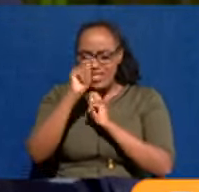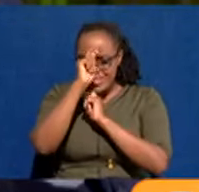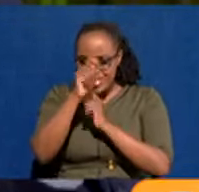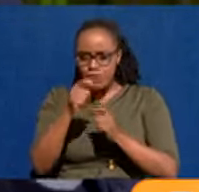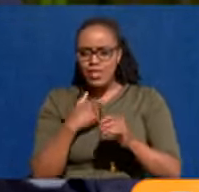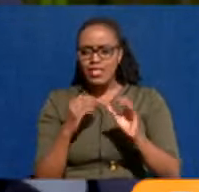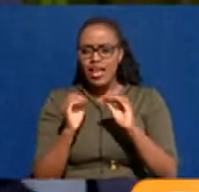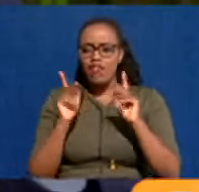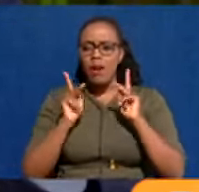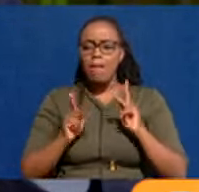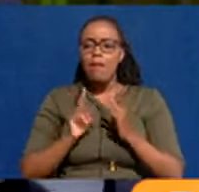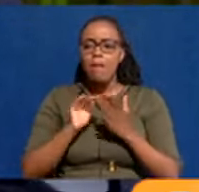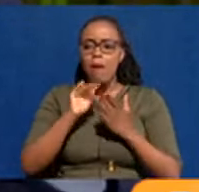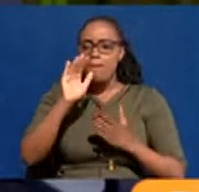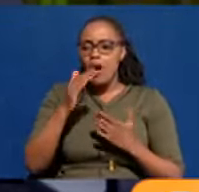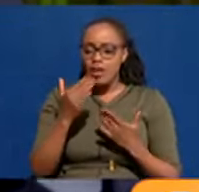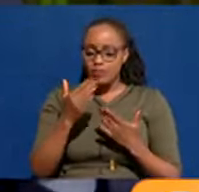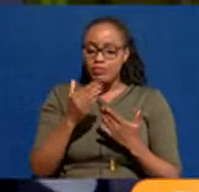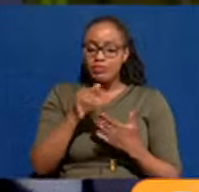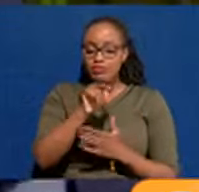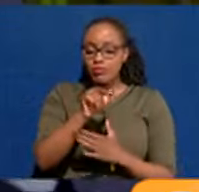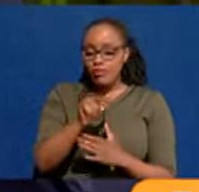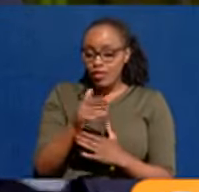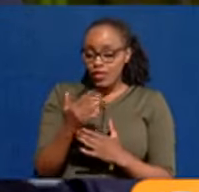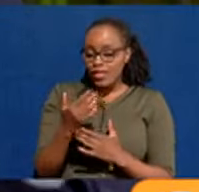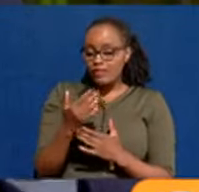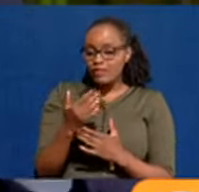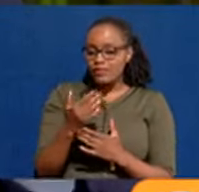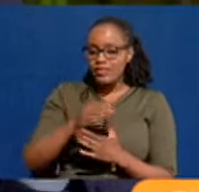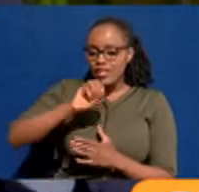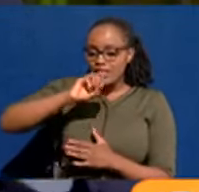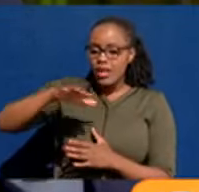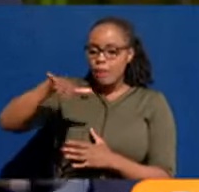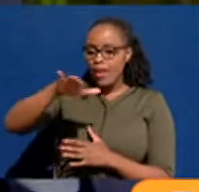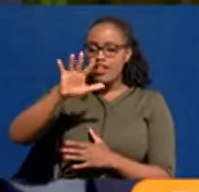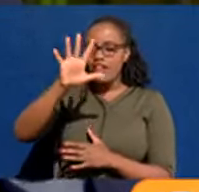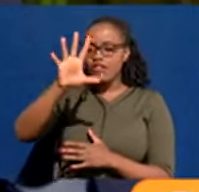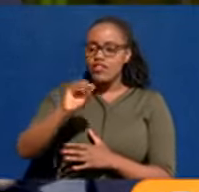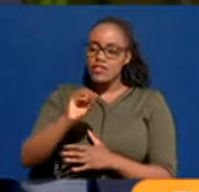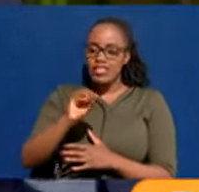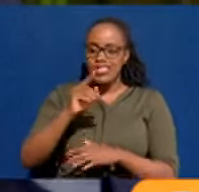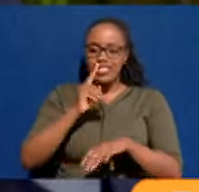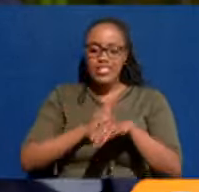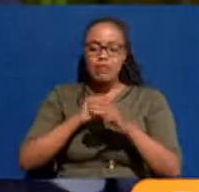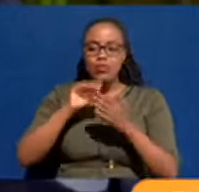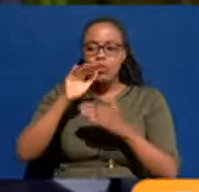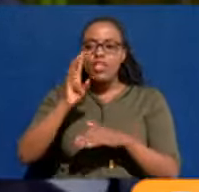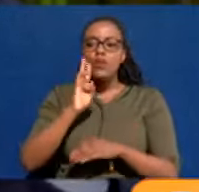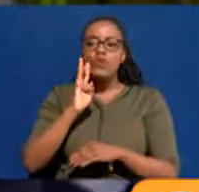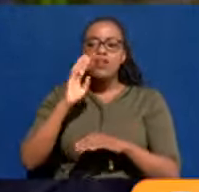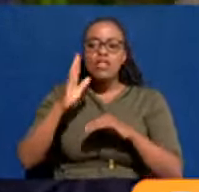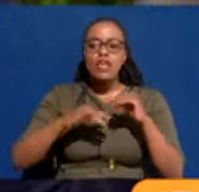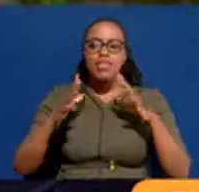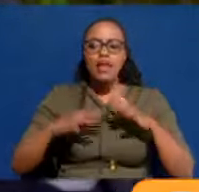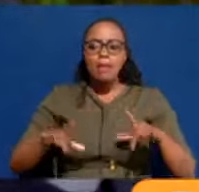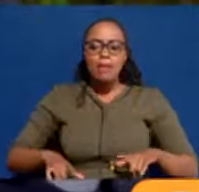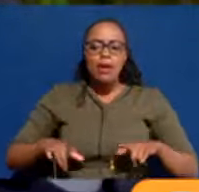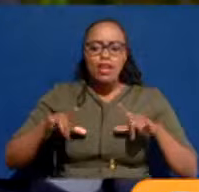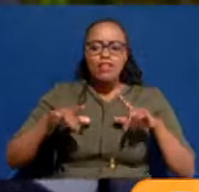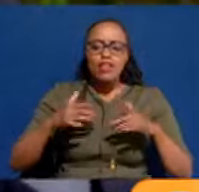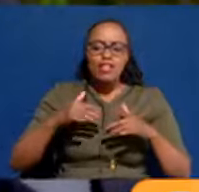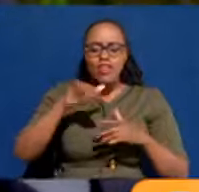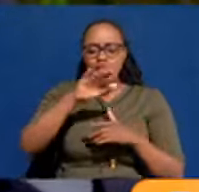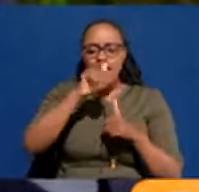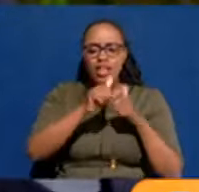for people, especially in informal settlements, paying more than 50 times the amount for water than those in, you know, the upwardly mobile